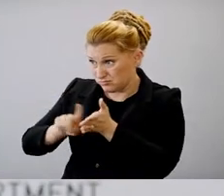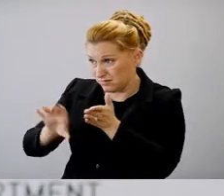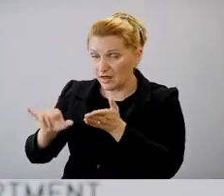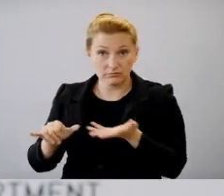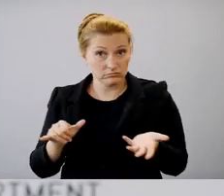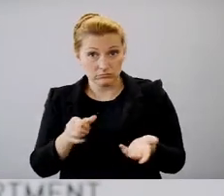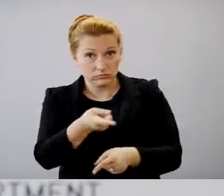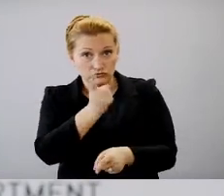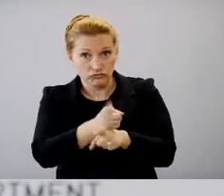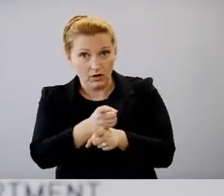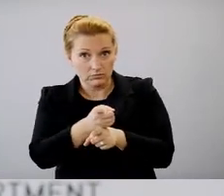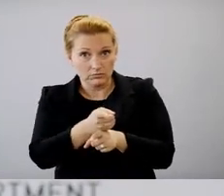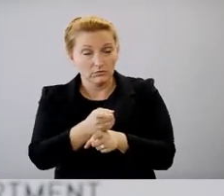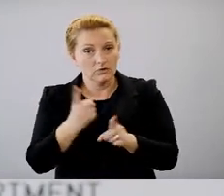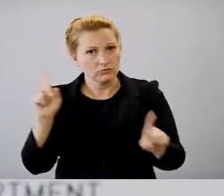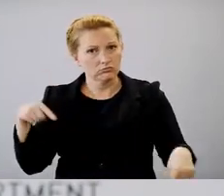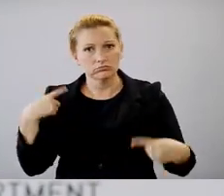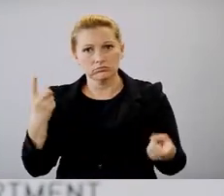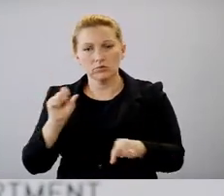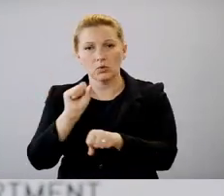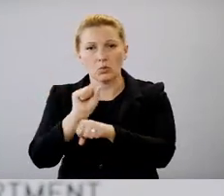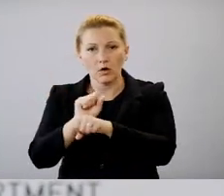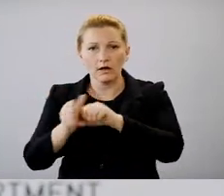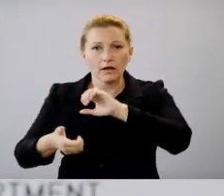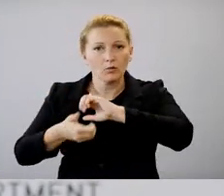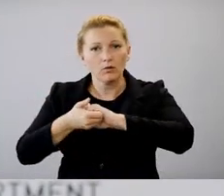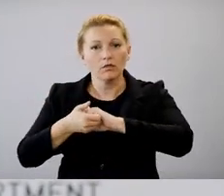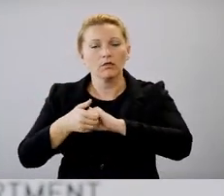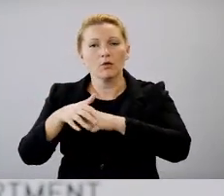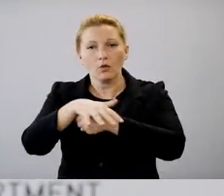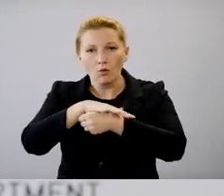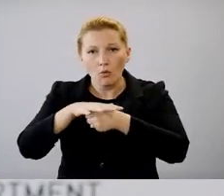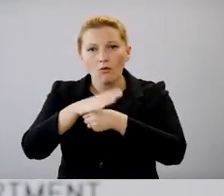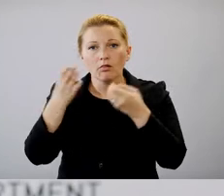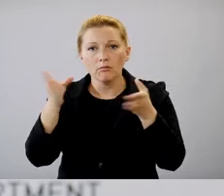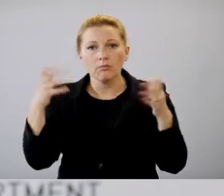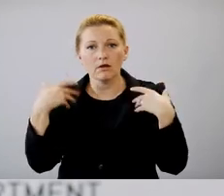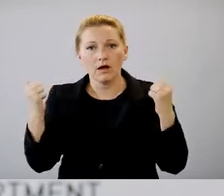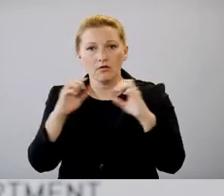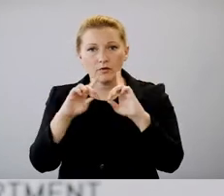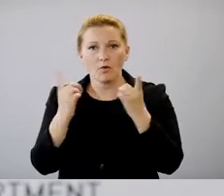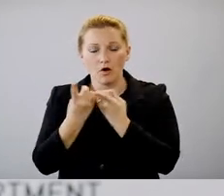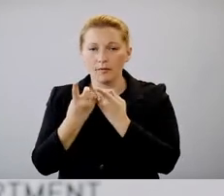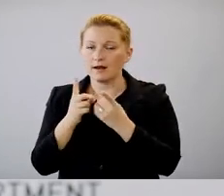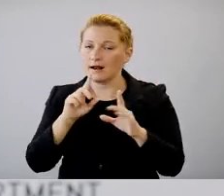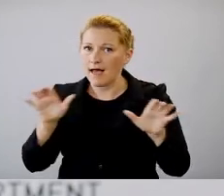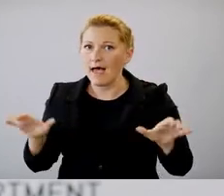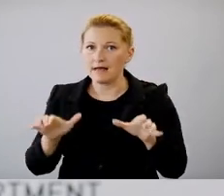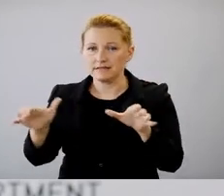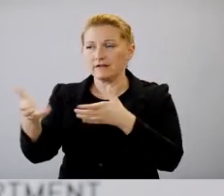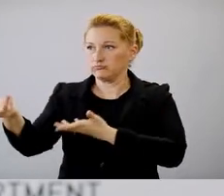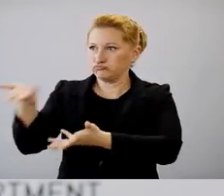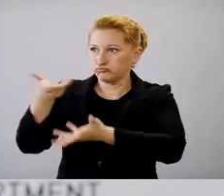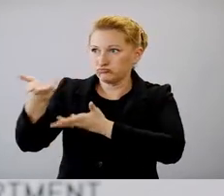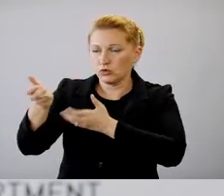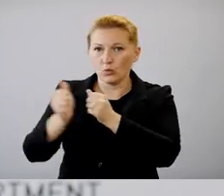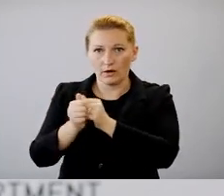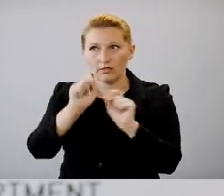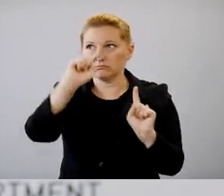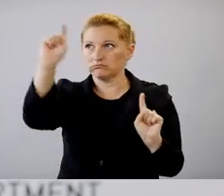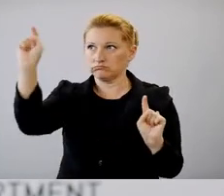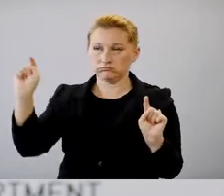that's exactly it. So we, we have been working with our local public health departments and are actively engaged with them. So, um,